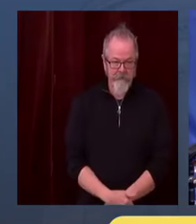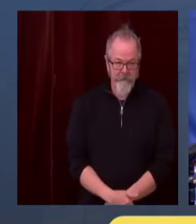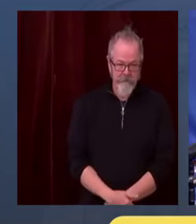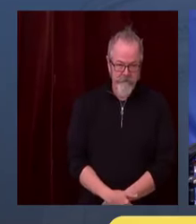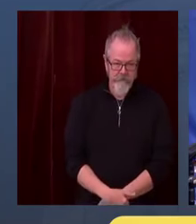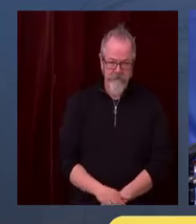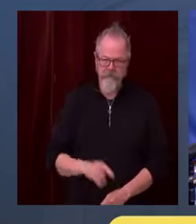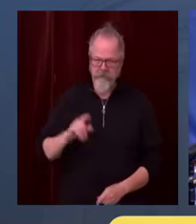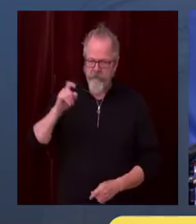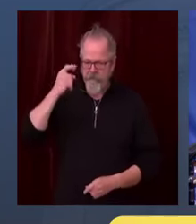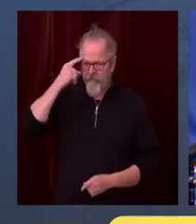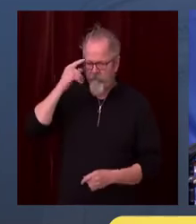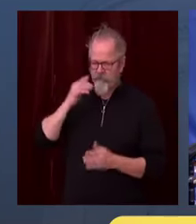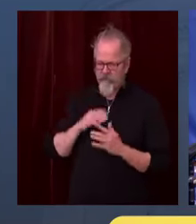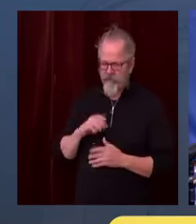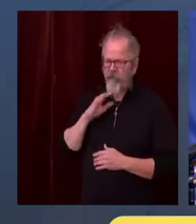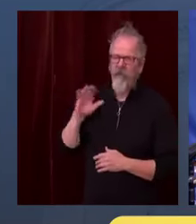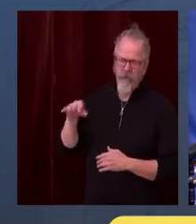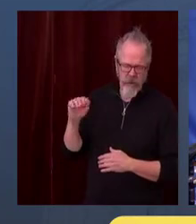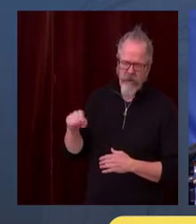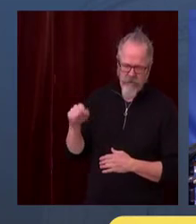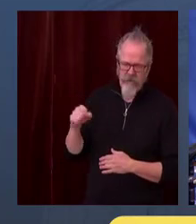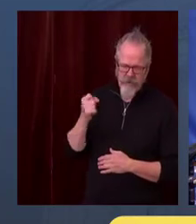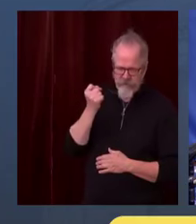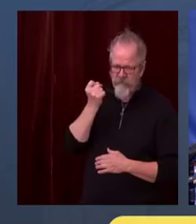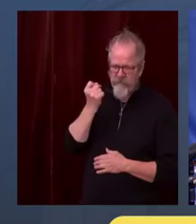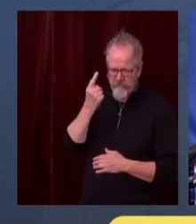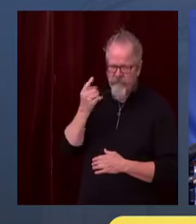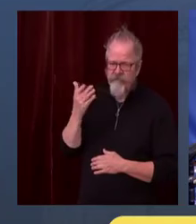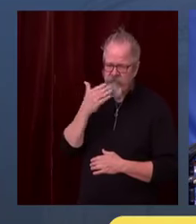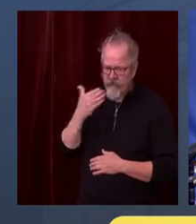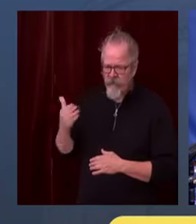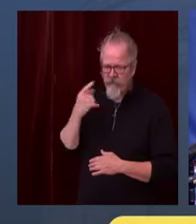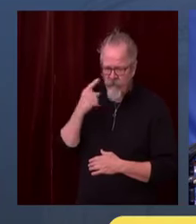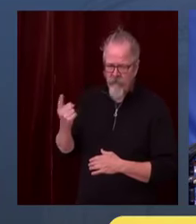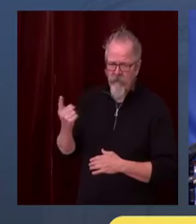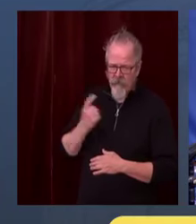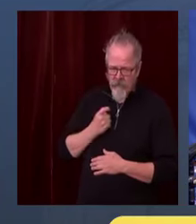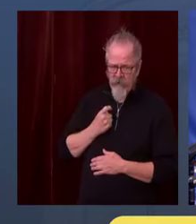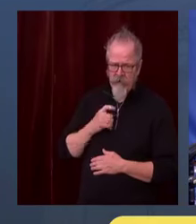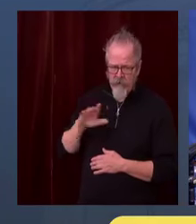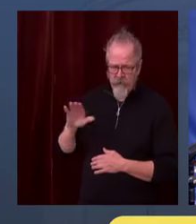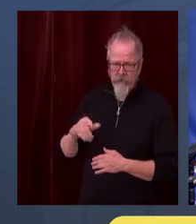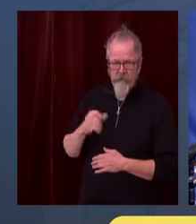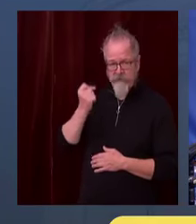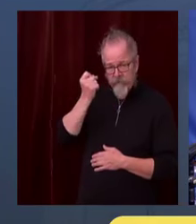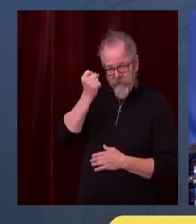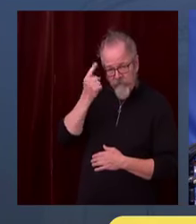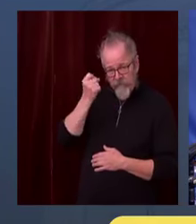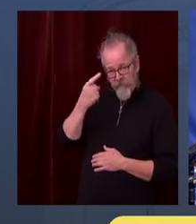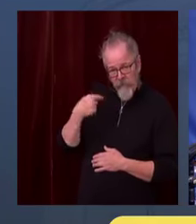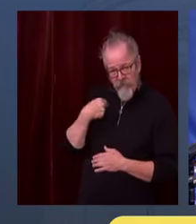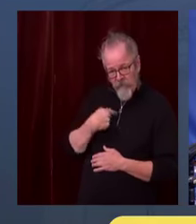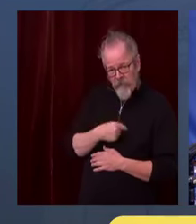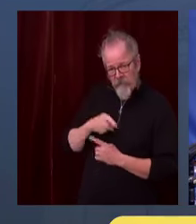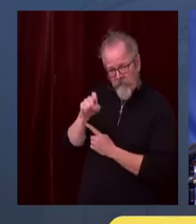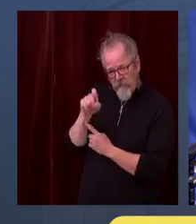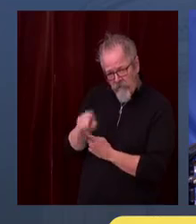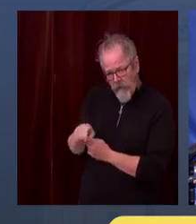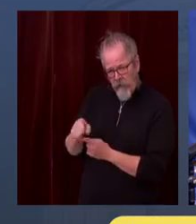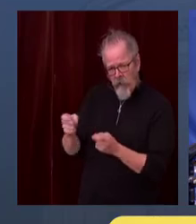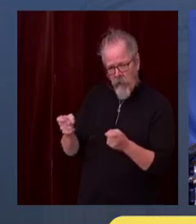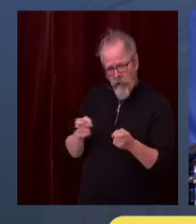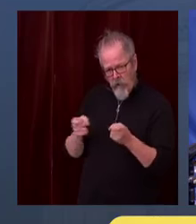reduce these transmissions any place we can. And the nature of your